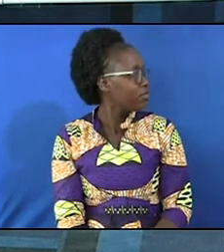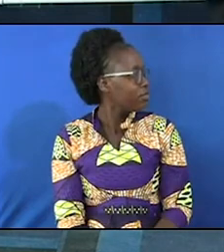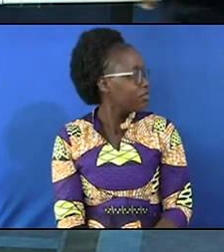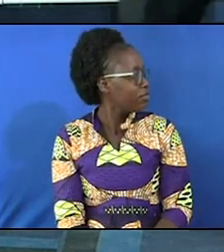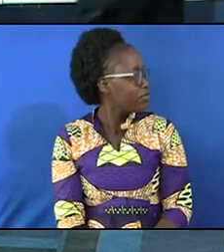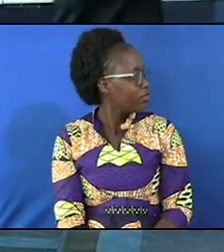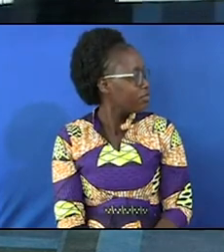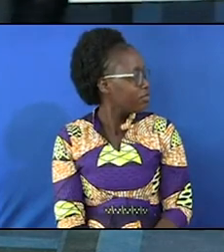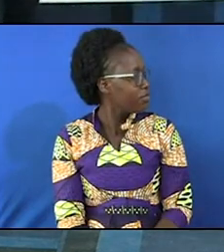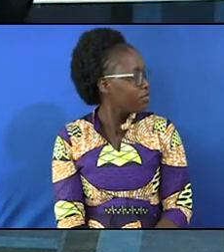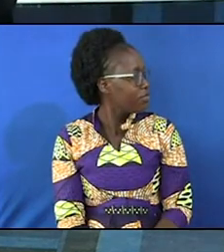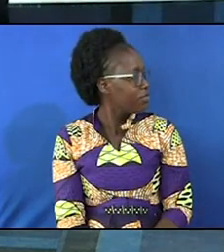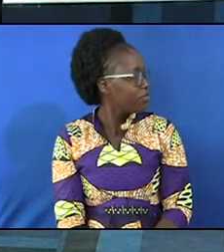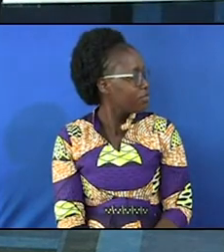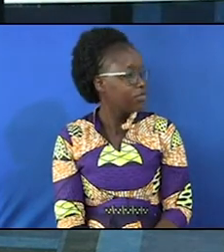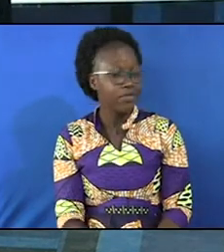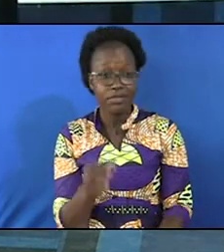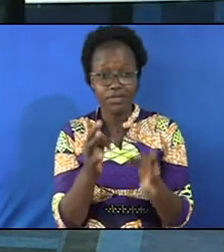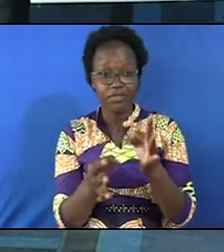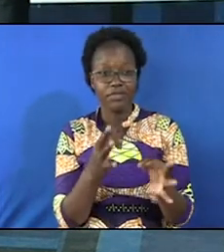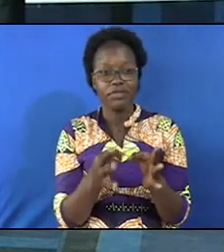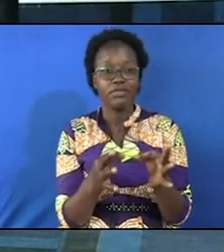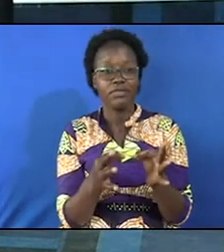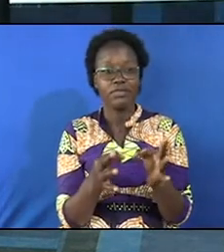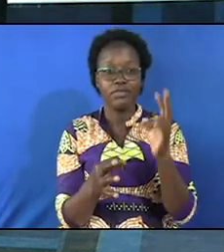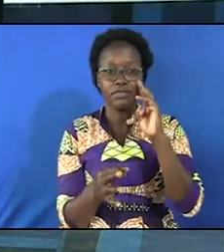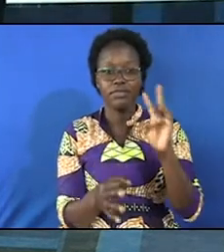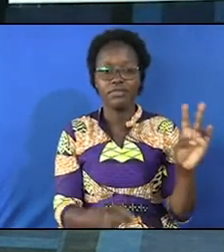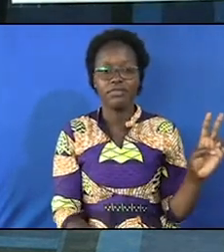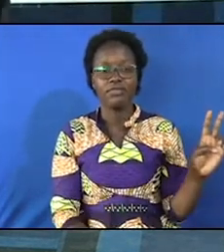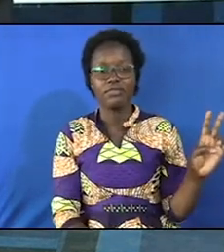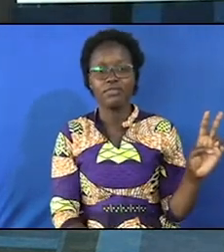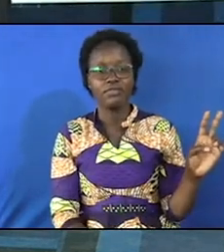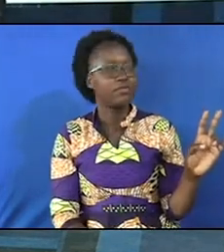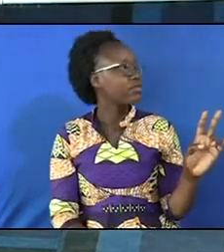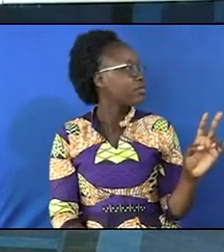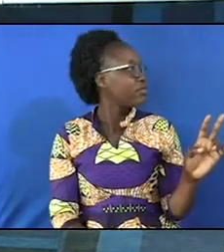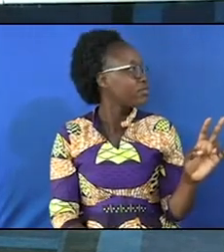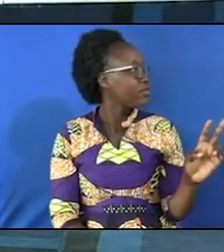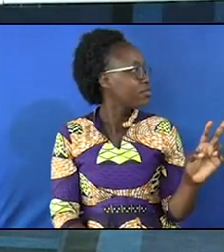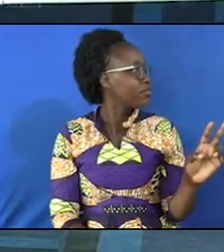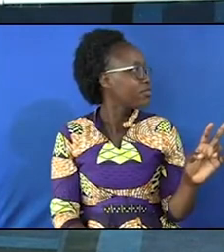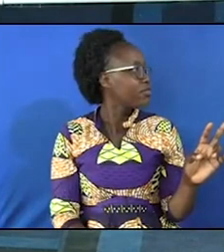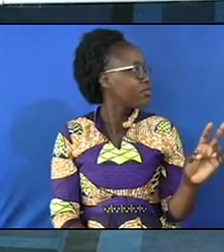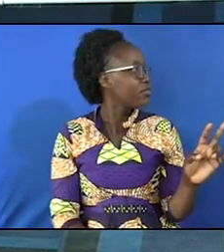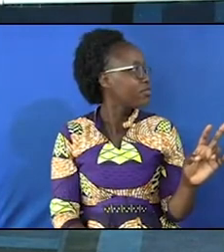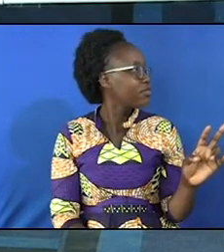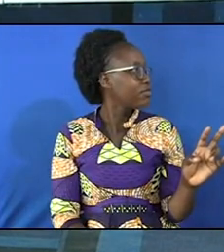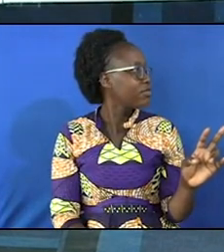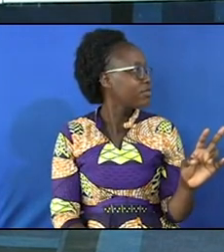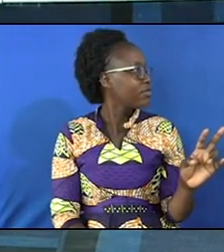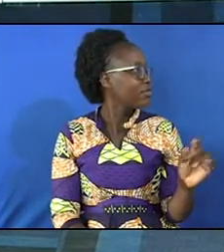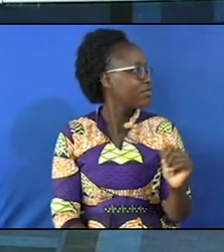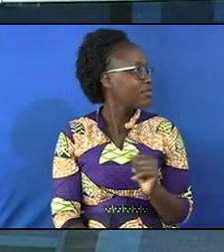listen now if this is very good elder god bless you don't be afraid elder